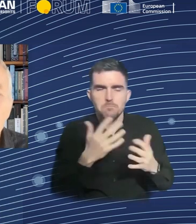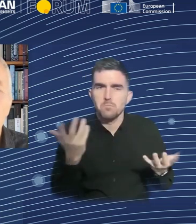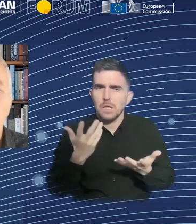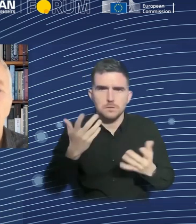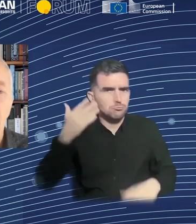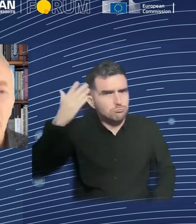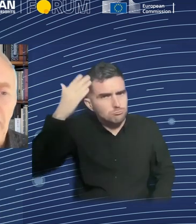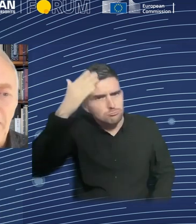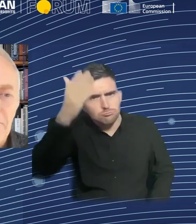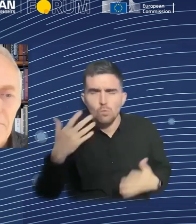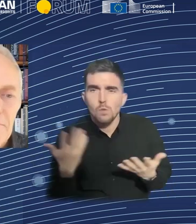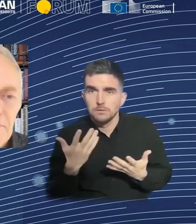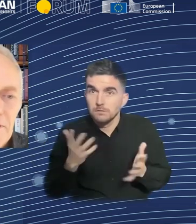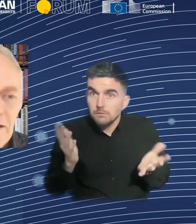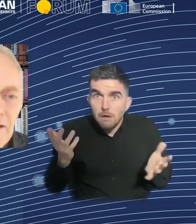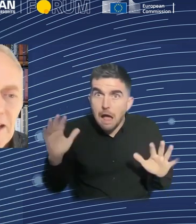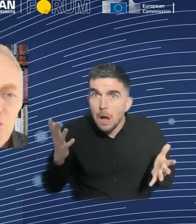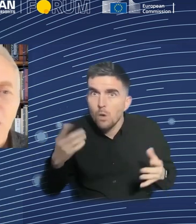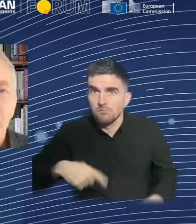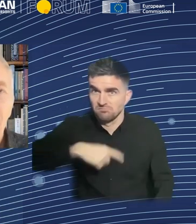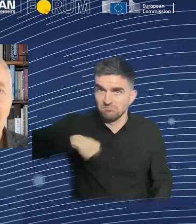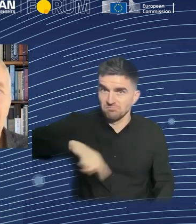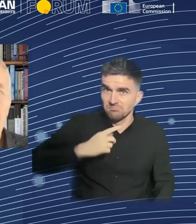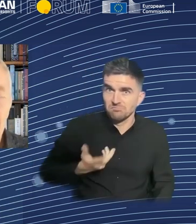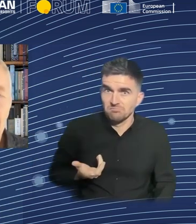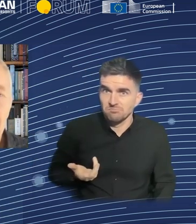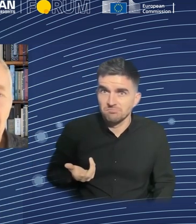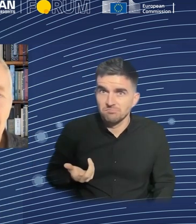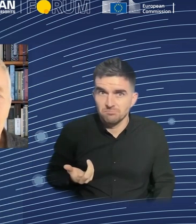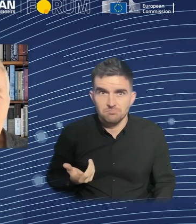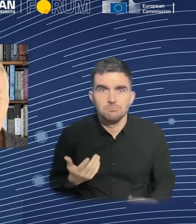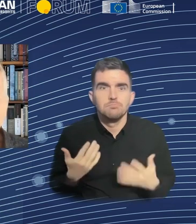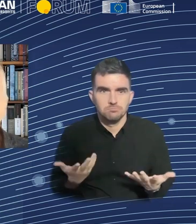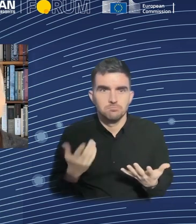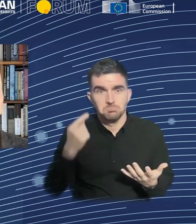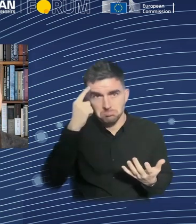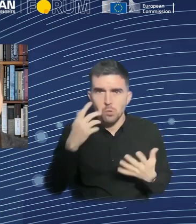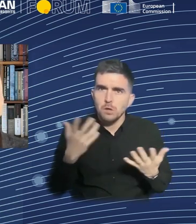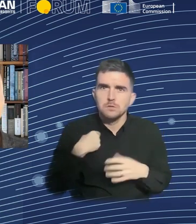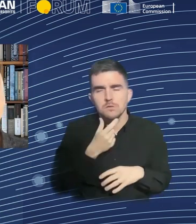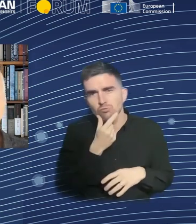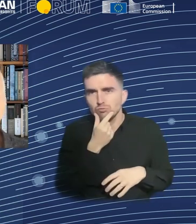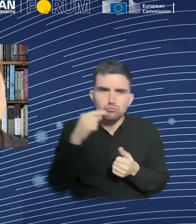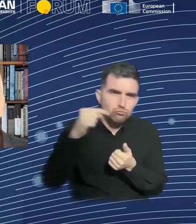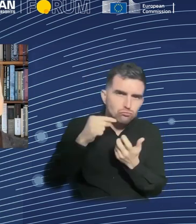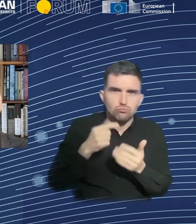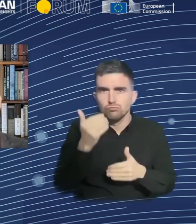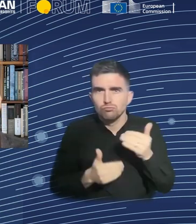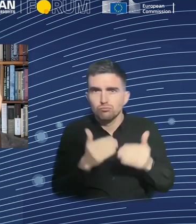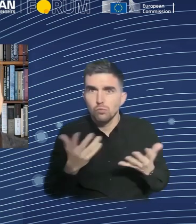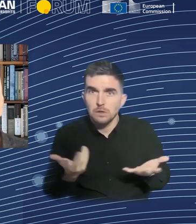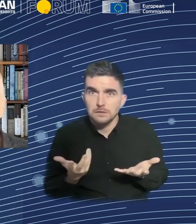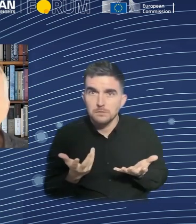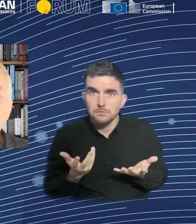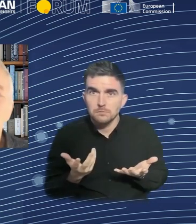choices are we going to make? And that's why, next slide. I love this picture of Jacob wrestling with the